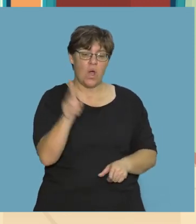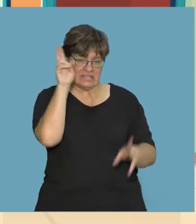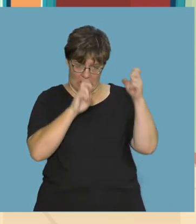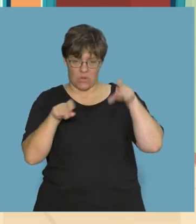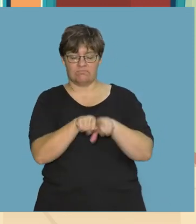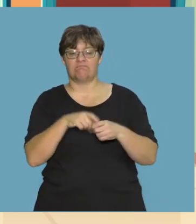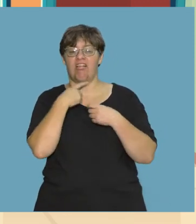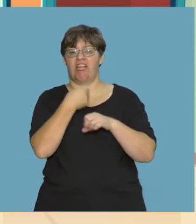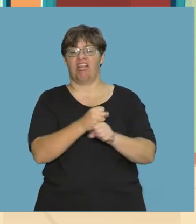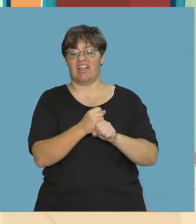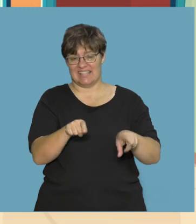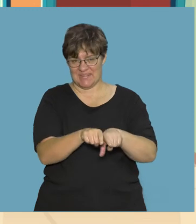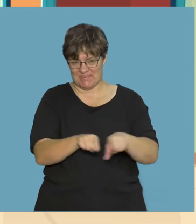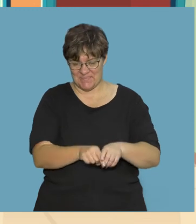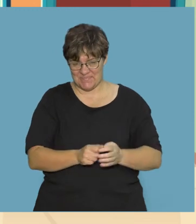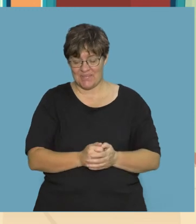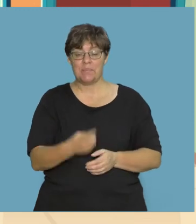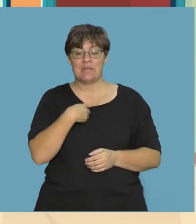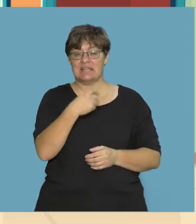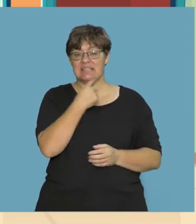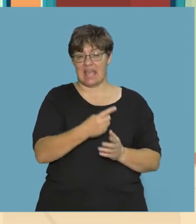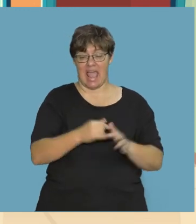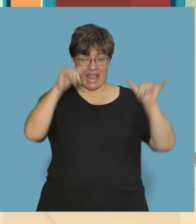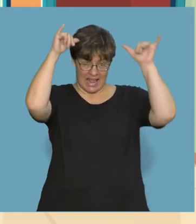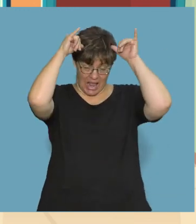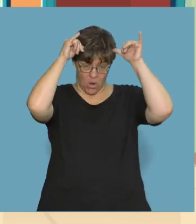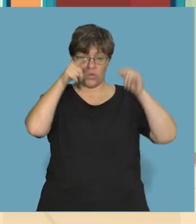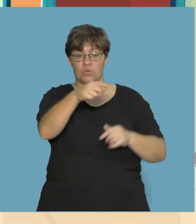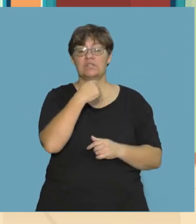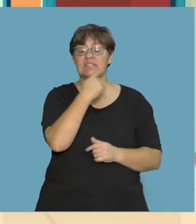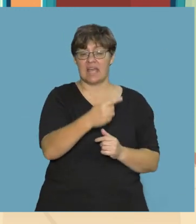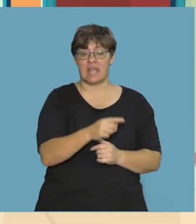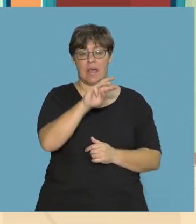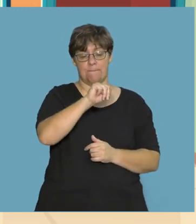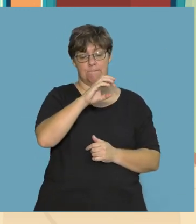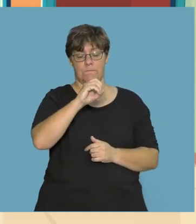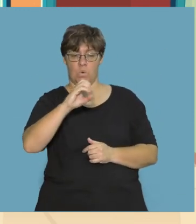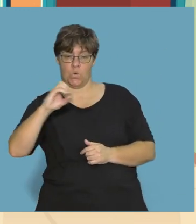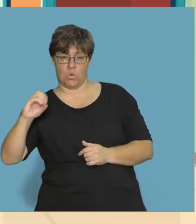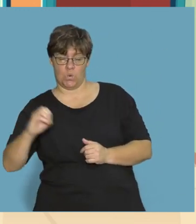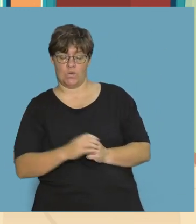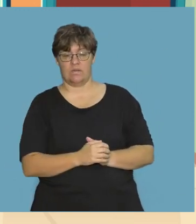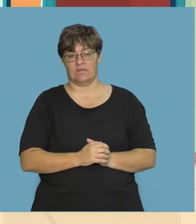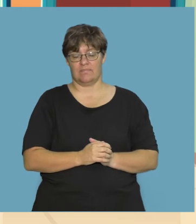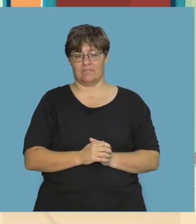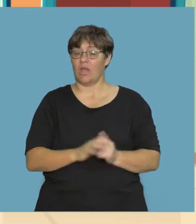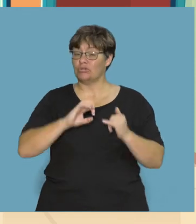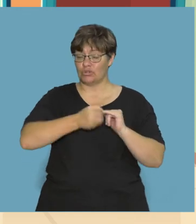you must make the sound that animal makes. So if I say cow, you will say moo.